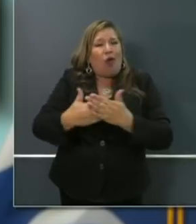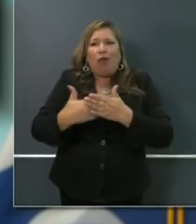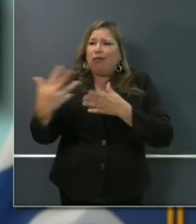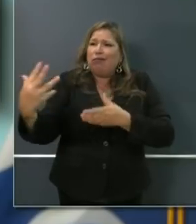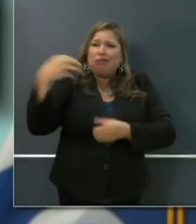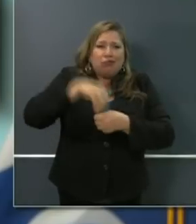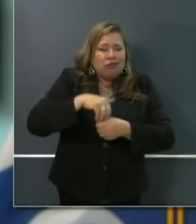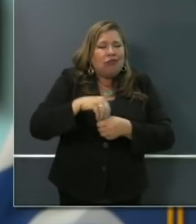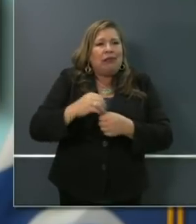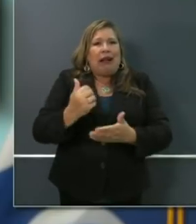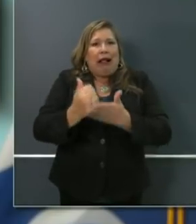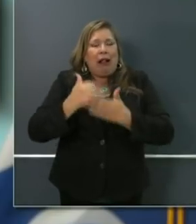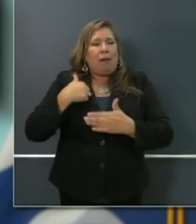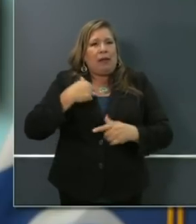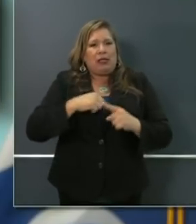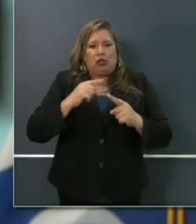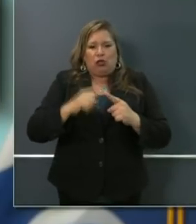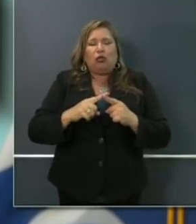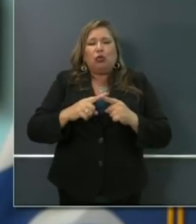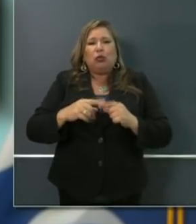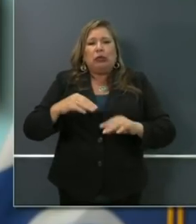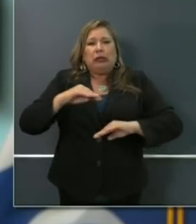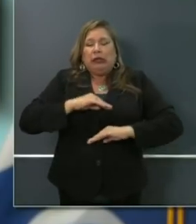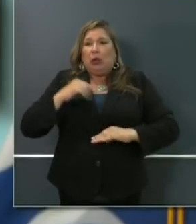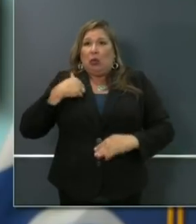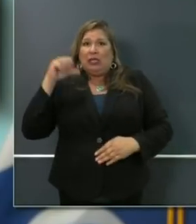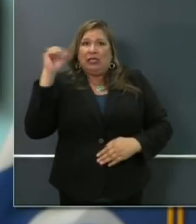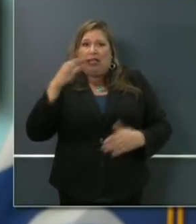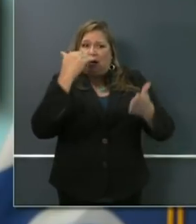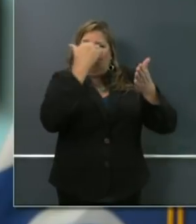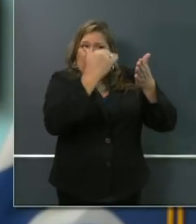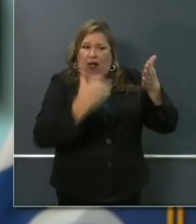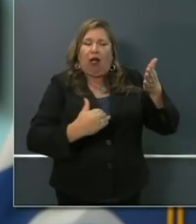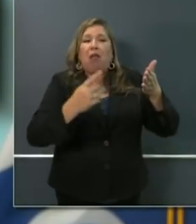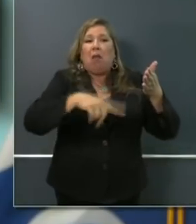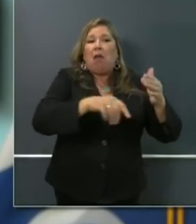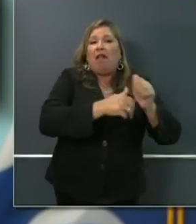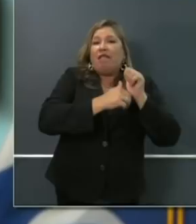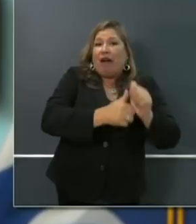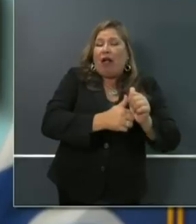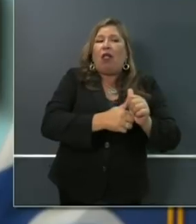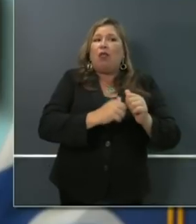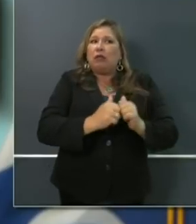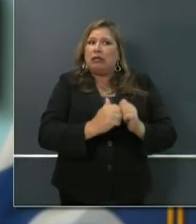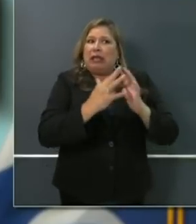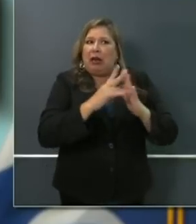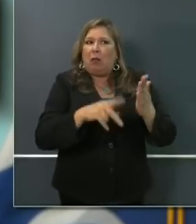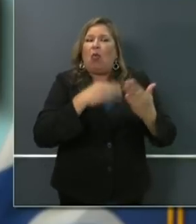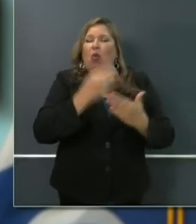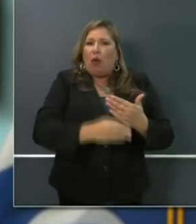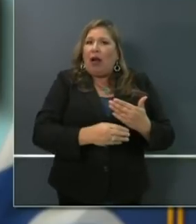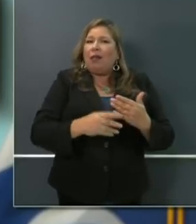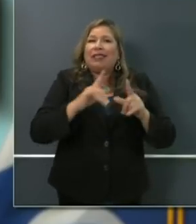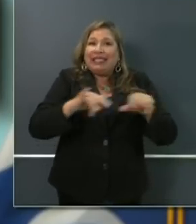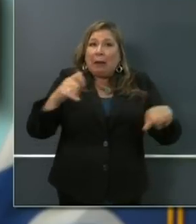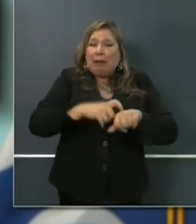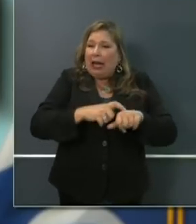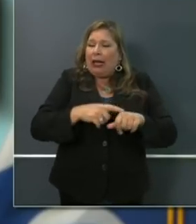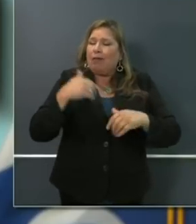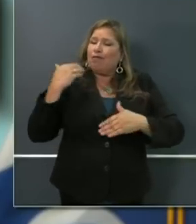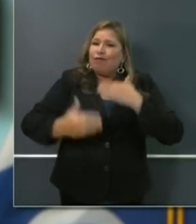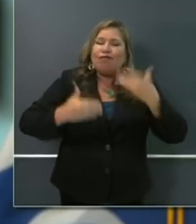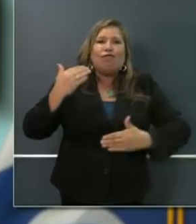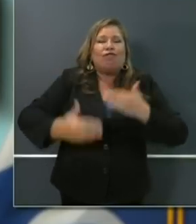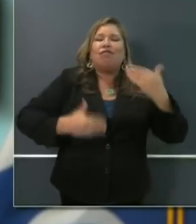the guidelines and, uh, begin to process, uh, many of these programs concurrently, uh, as we work our way through, uh, this